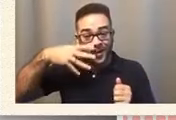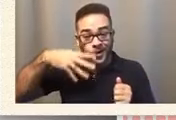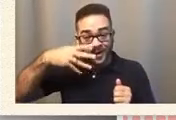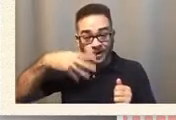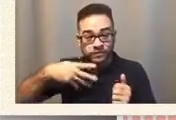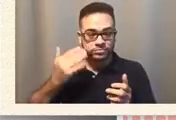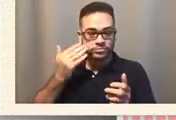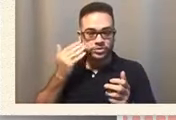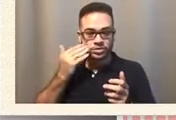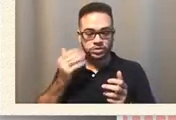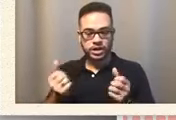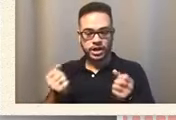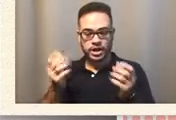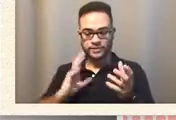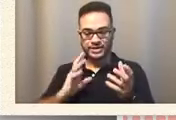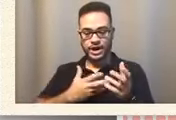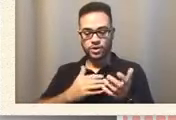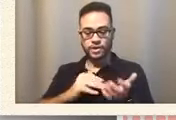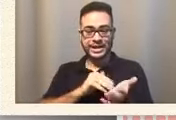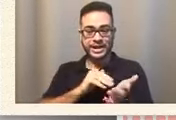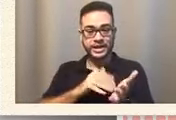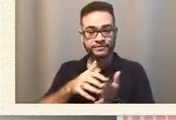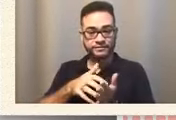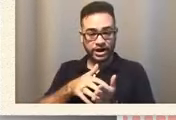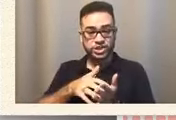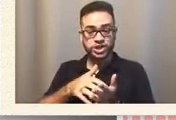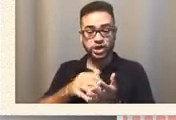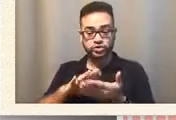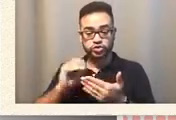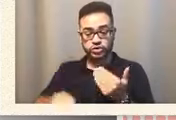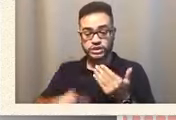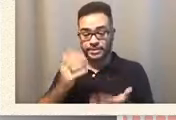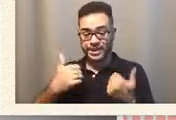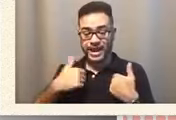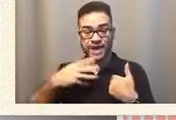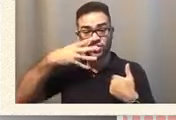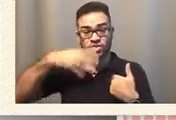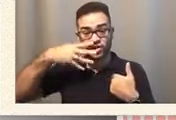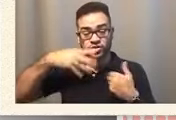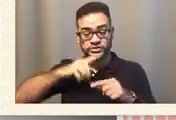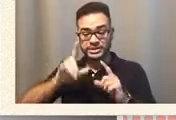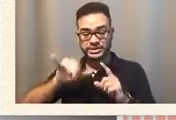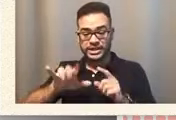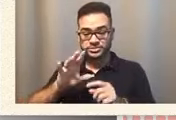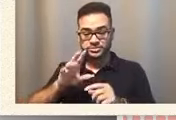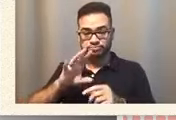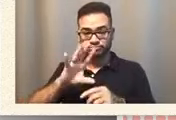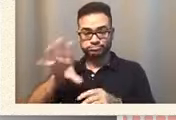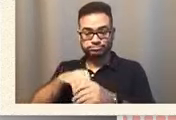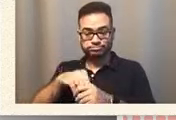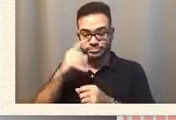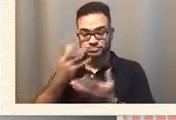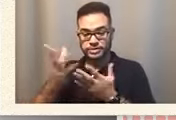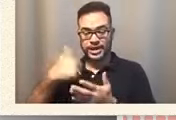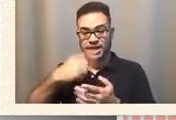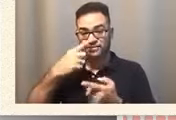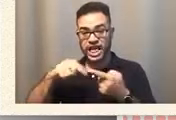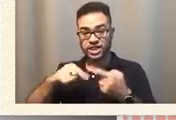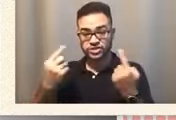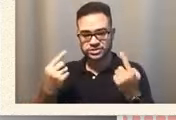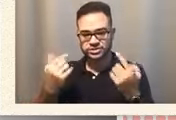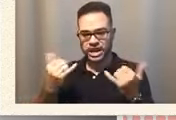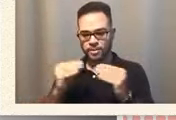medically fragile students may have a runny nose, but that's just part of the deal because they may have allergies. There are going to be more discrimination